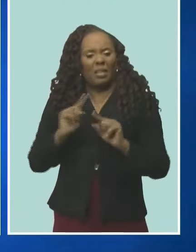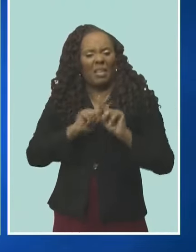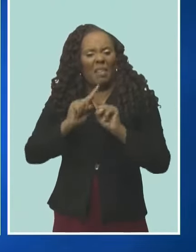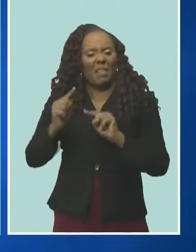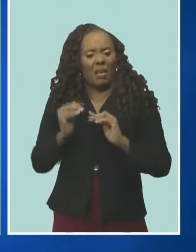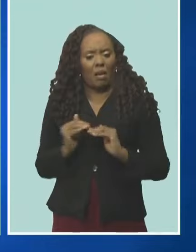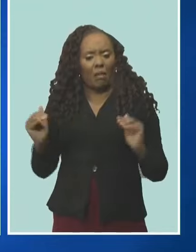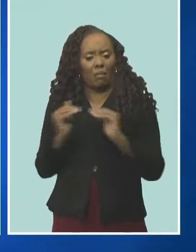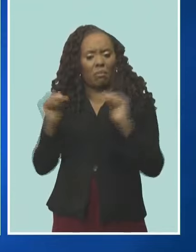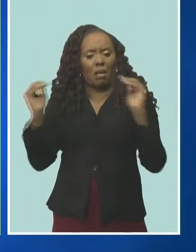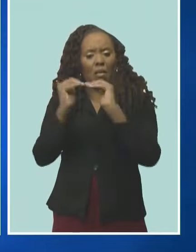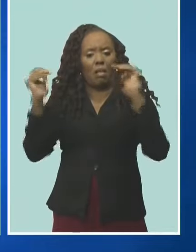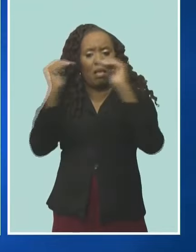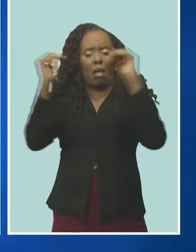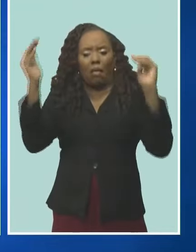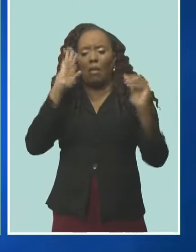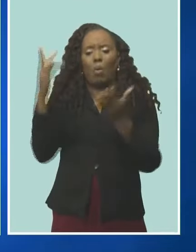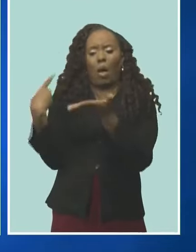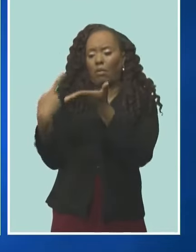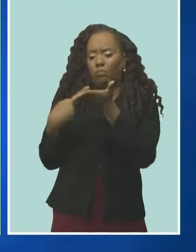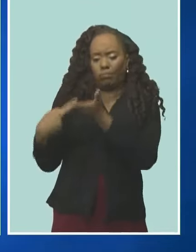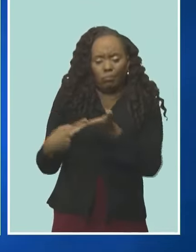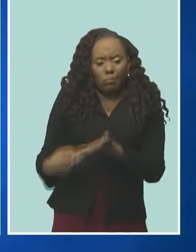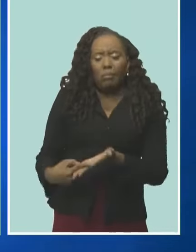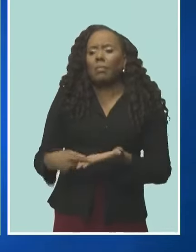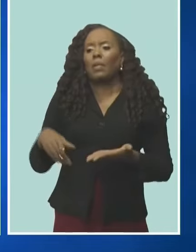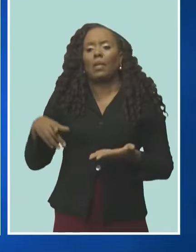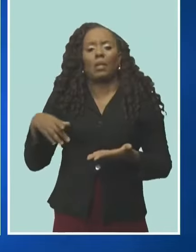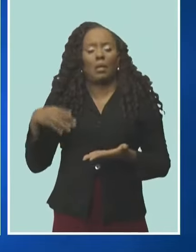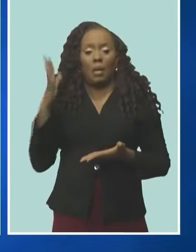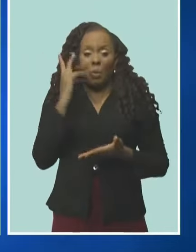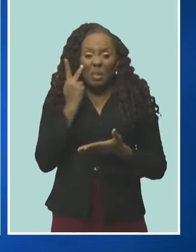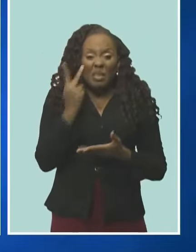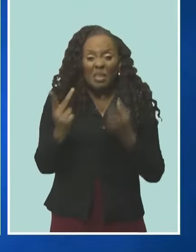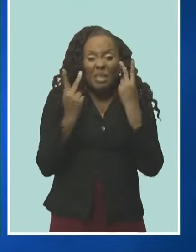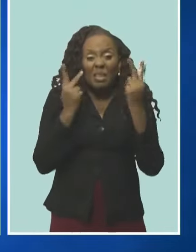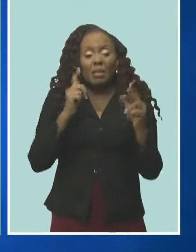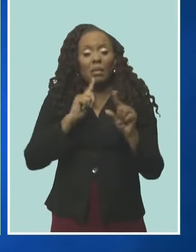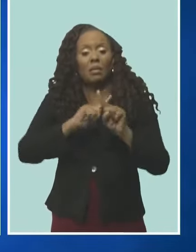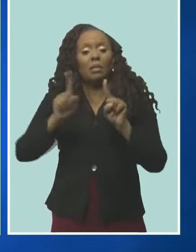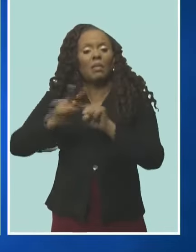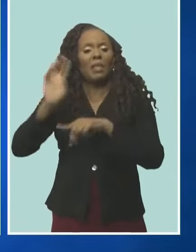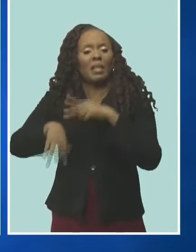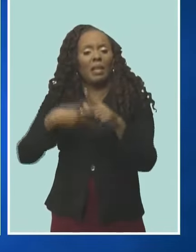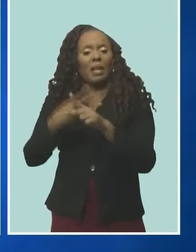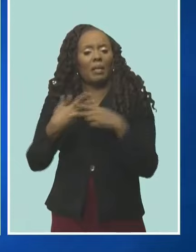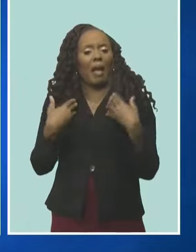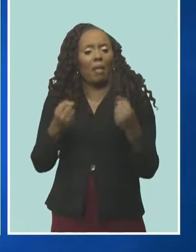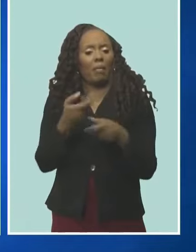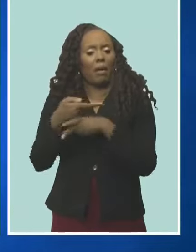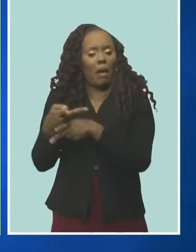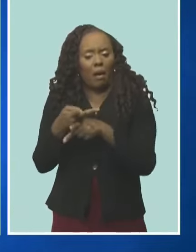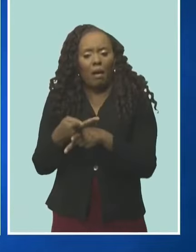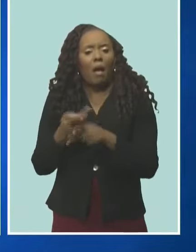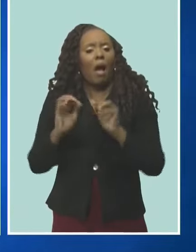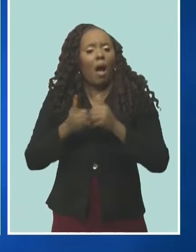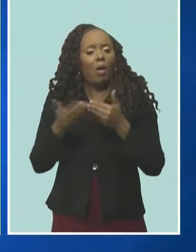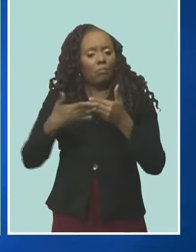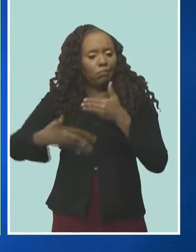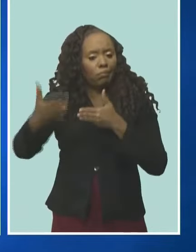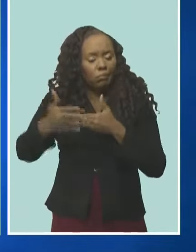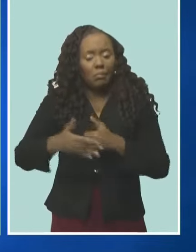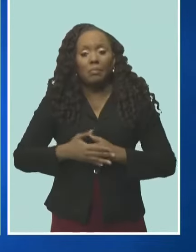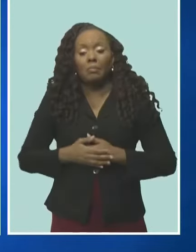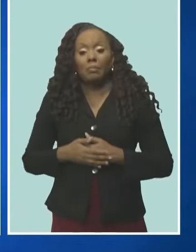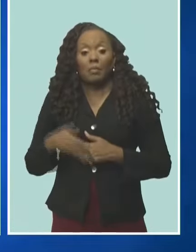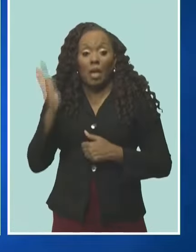and to explore different models of healthcare and that these will be negotiated going forward. We agreed to meet